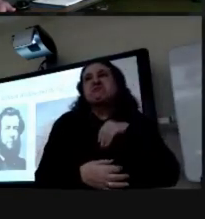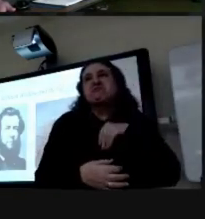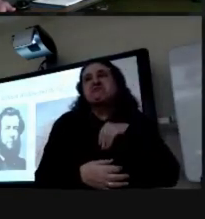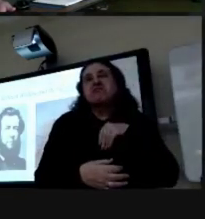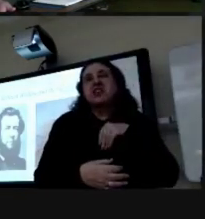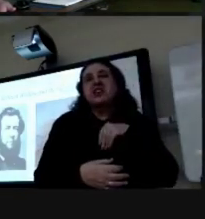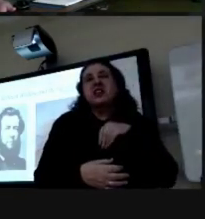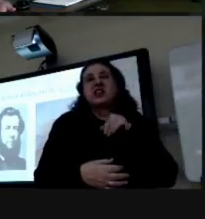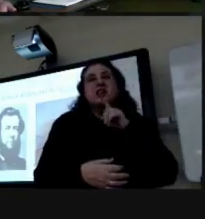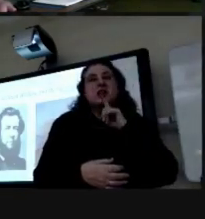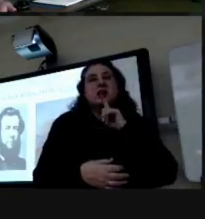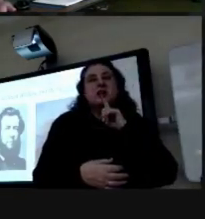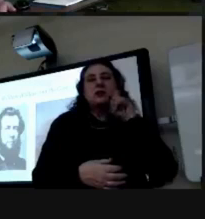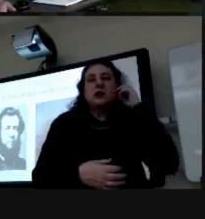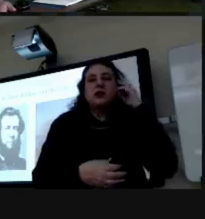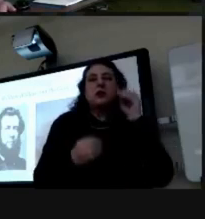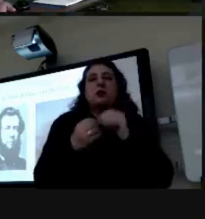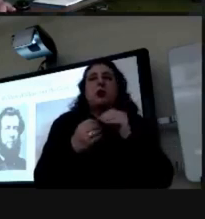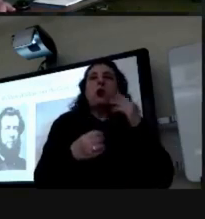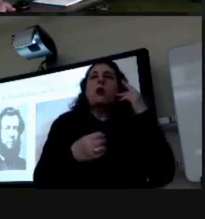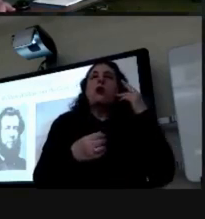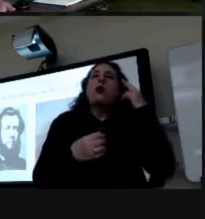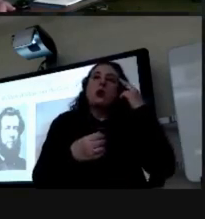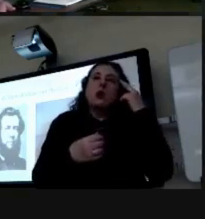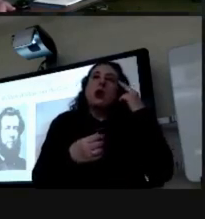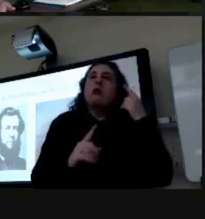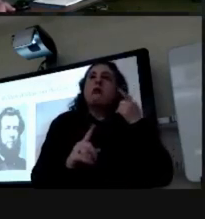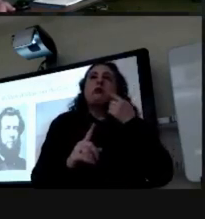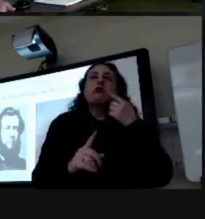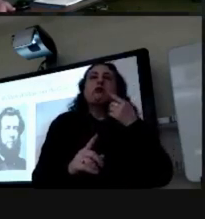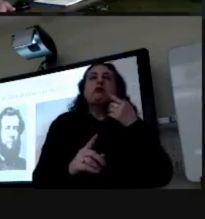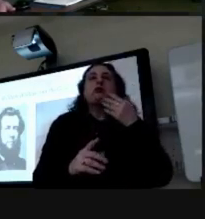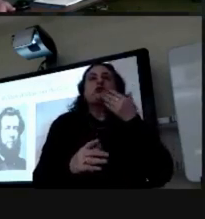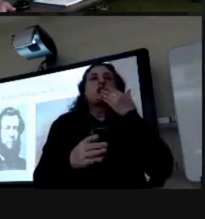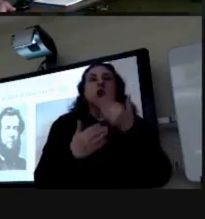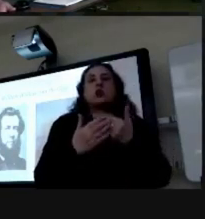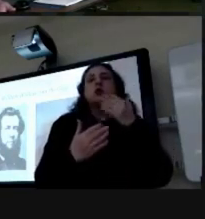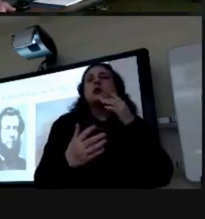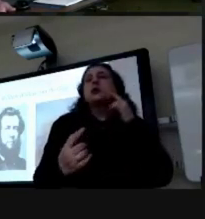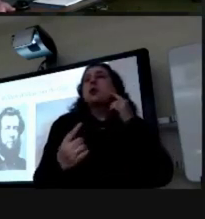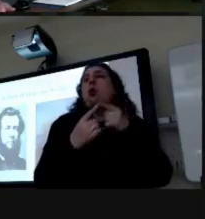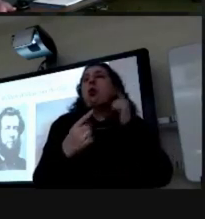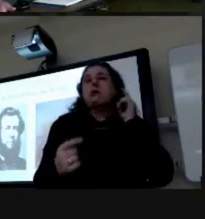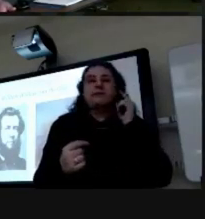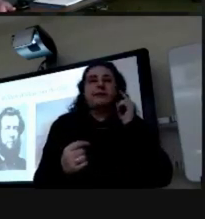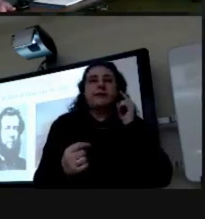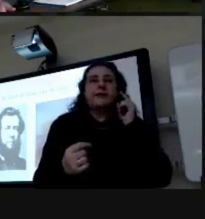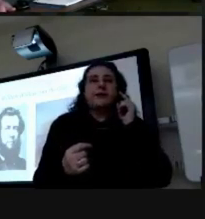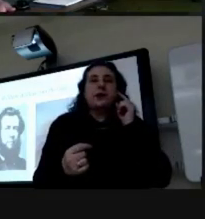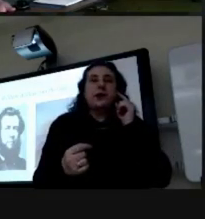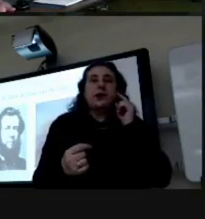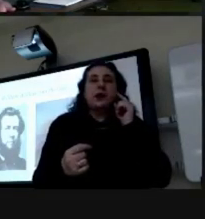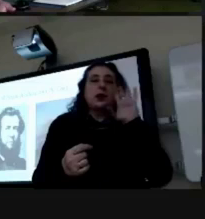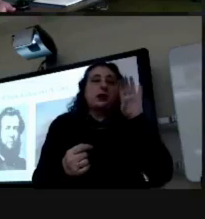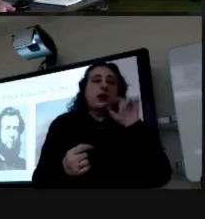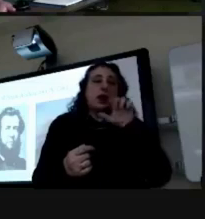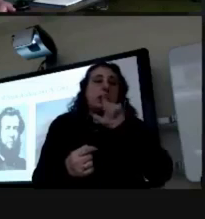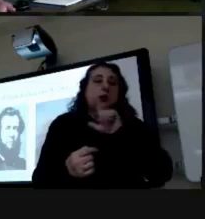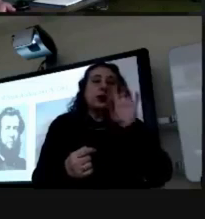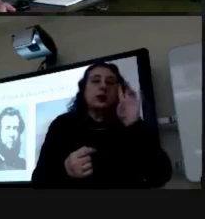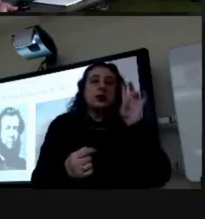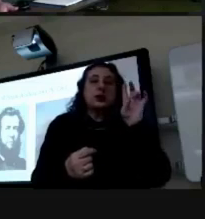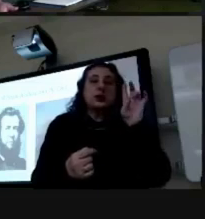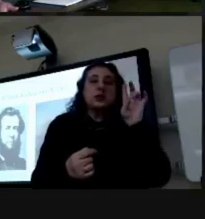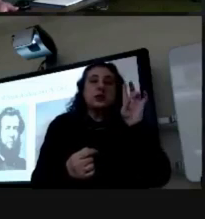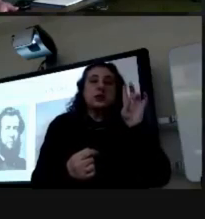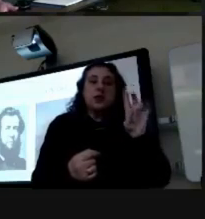because he realized that was more realistic so whatever the case is on July 27th 1838